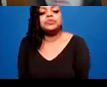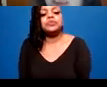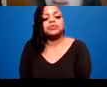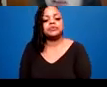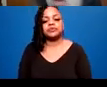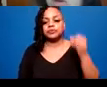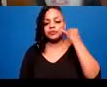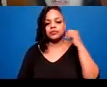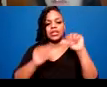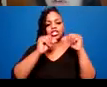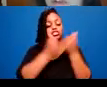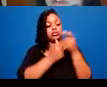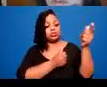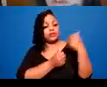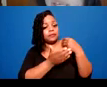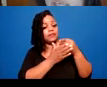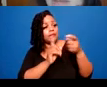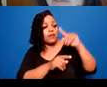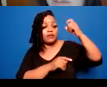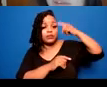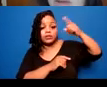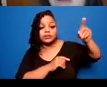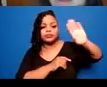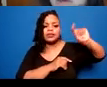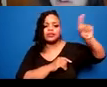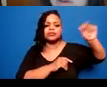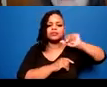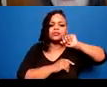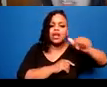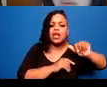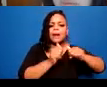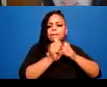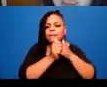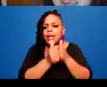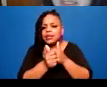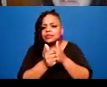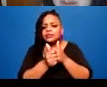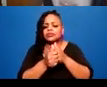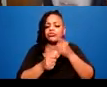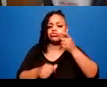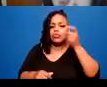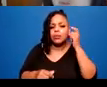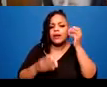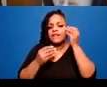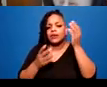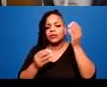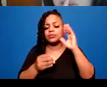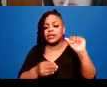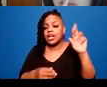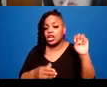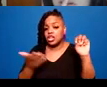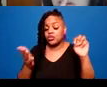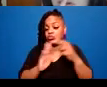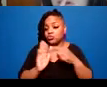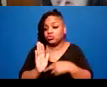-informed care, what safest choices would you make as a survivor in order to receive proper care? Any advice? it possible to learn more about